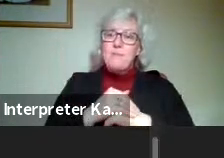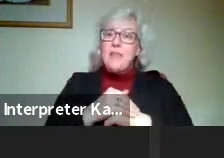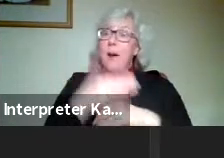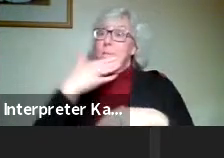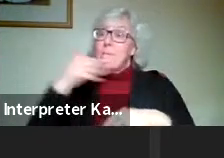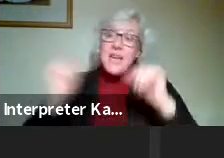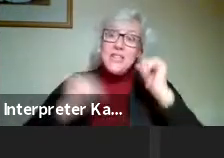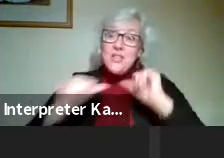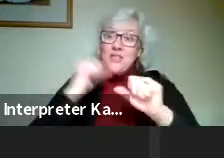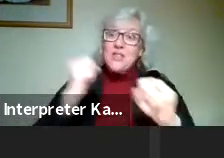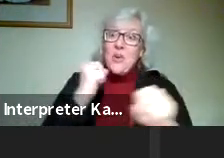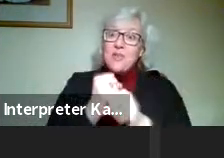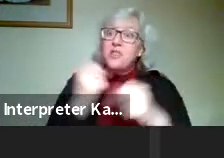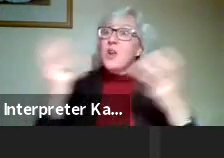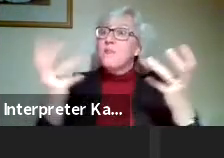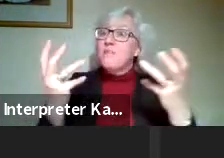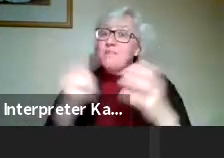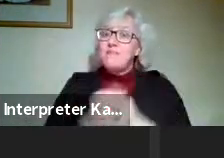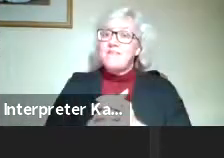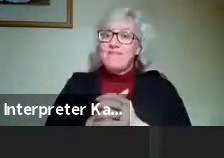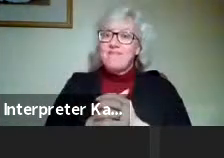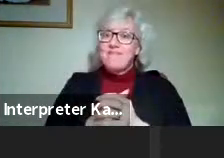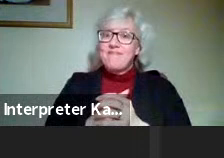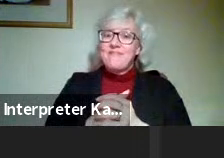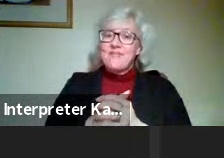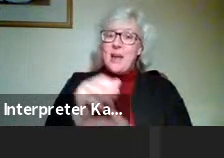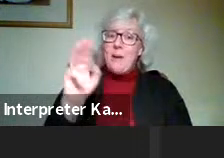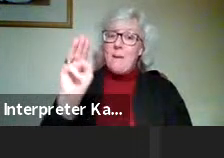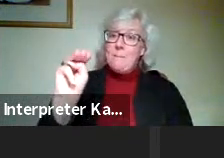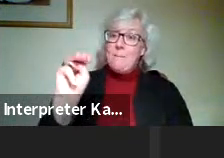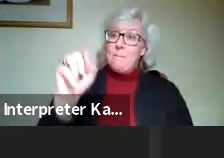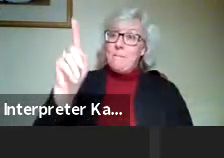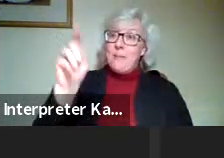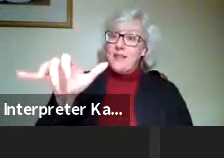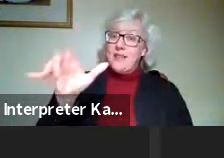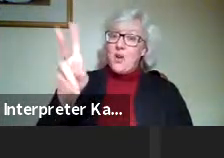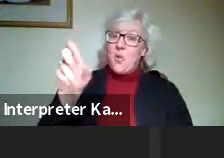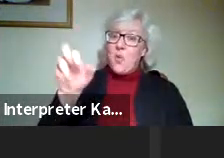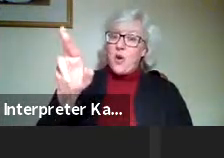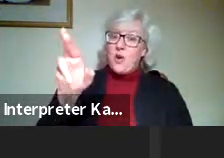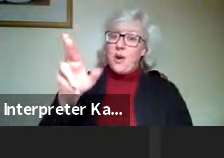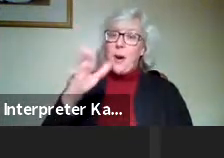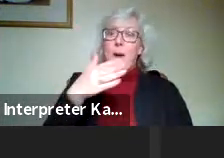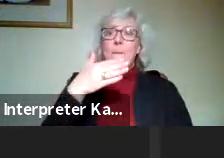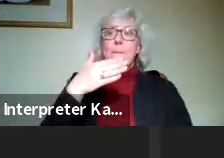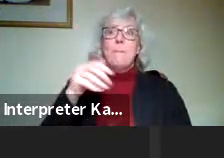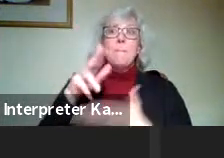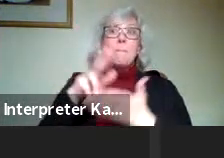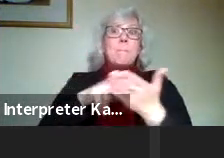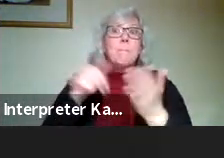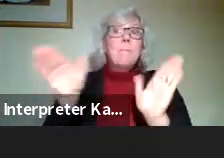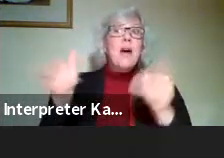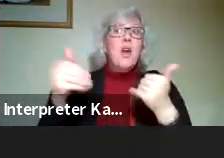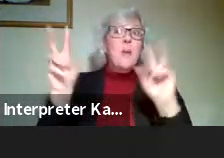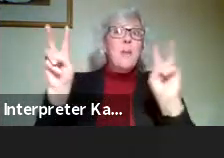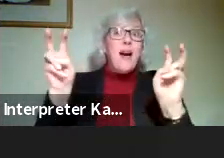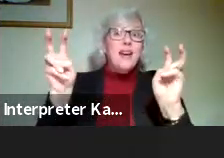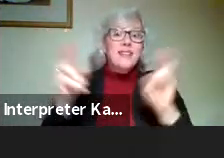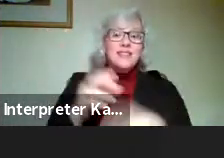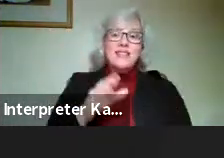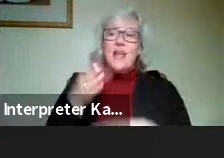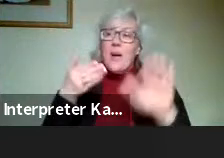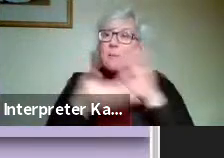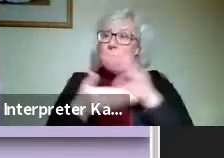this year goes to Melody Warner for her Butterbox Bakery website. Now, I